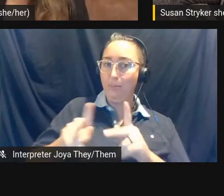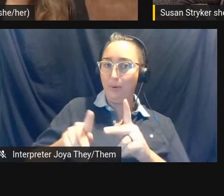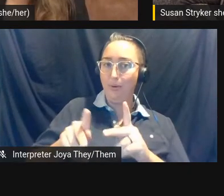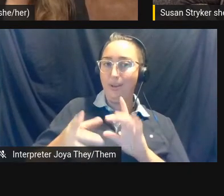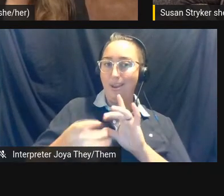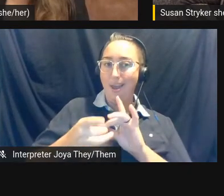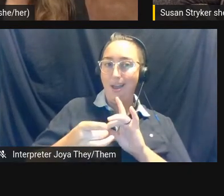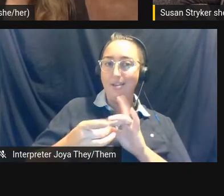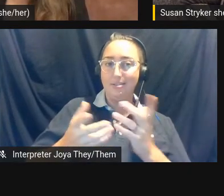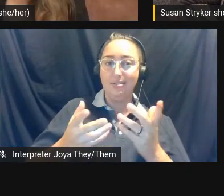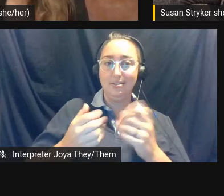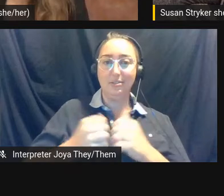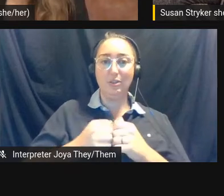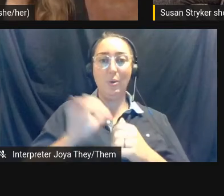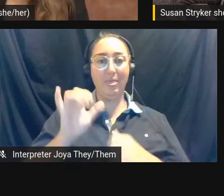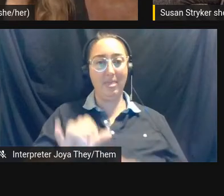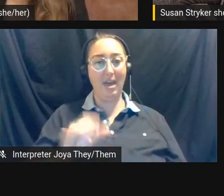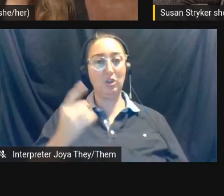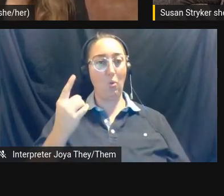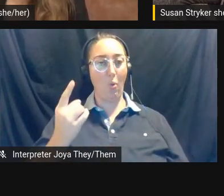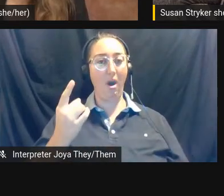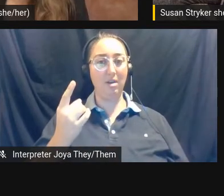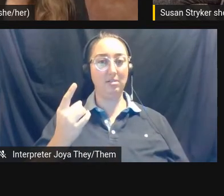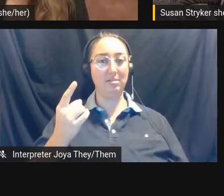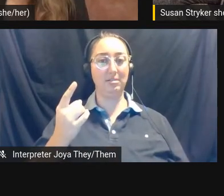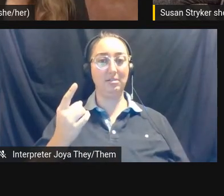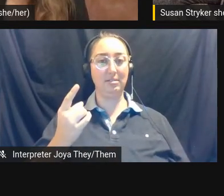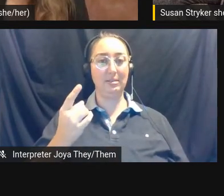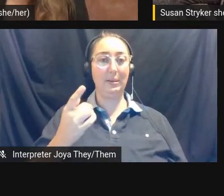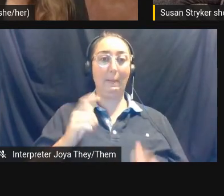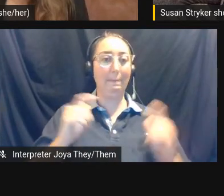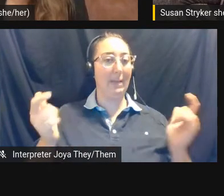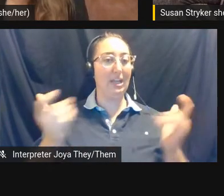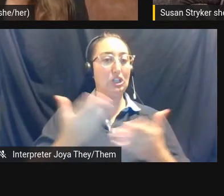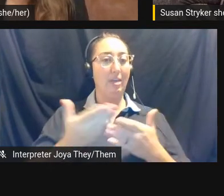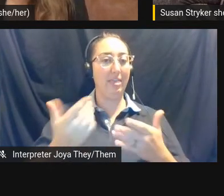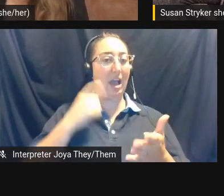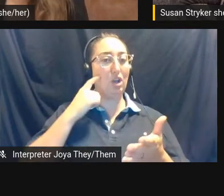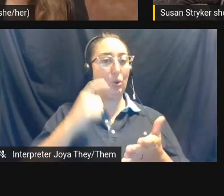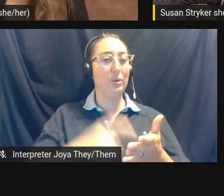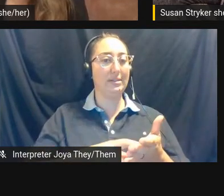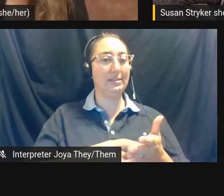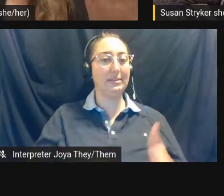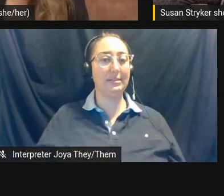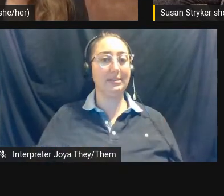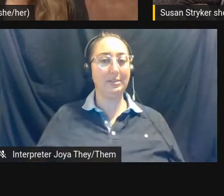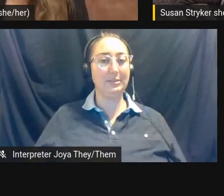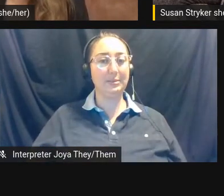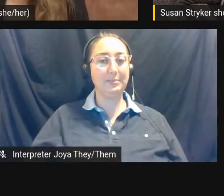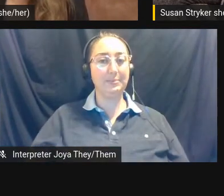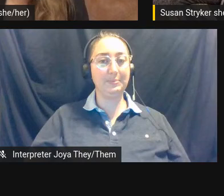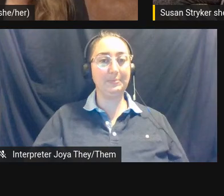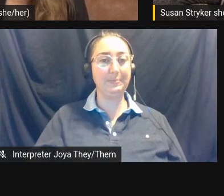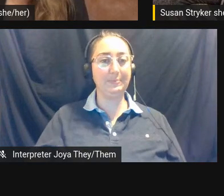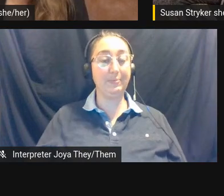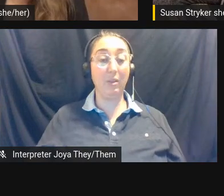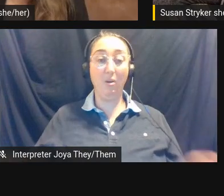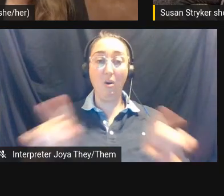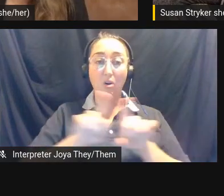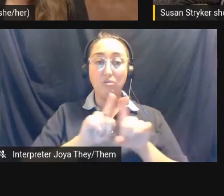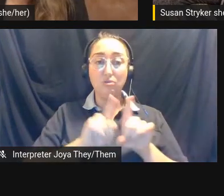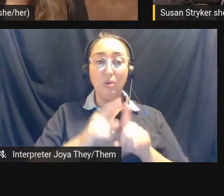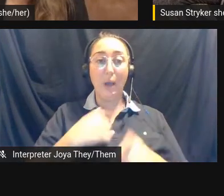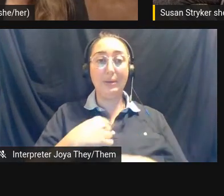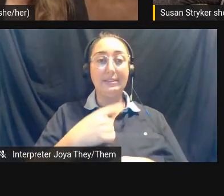Um, so that's like one major thing that I would say. I would also say that